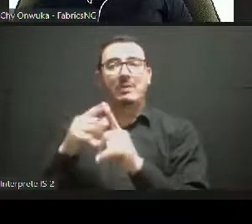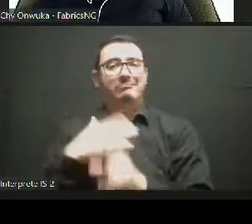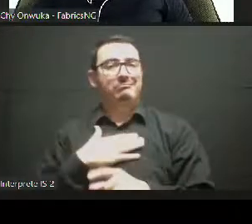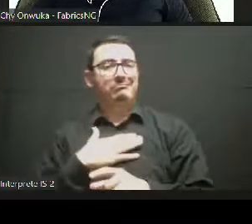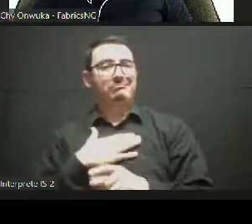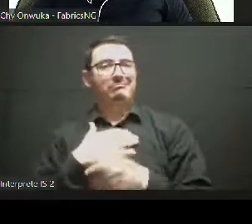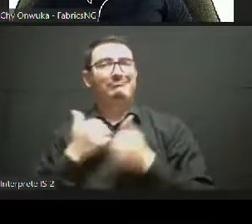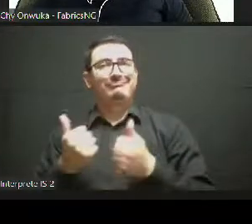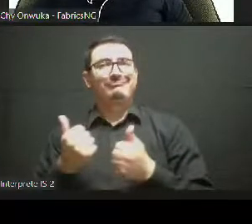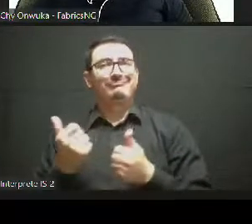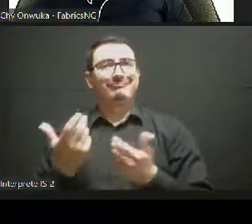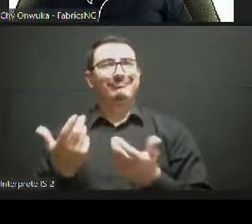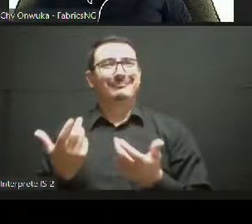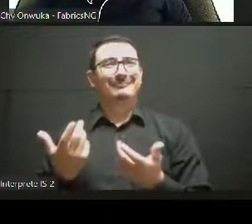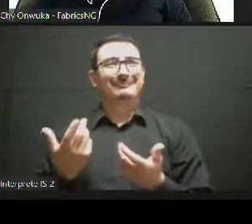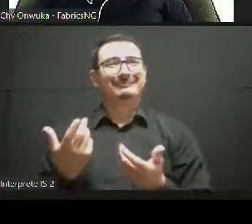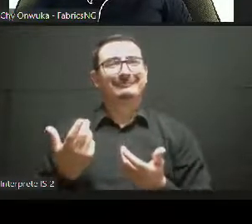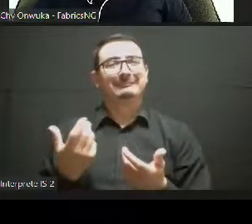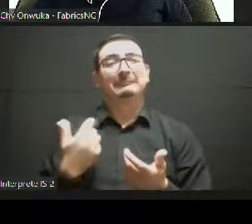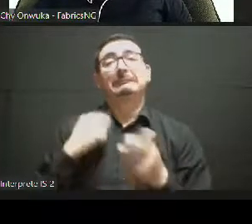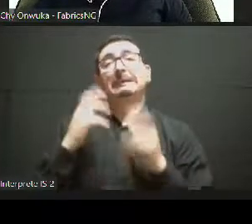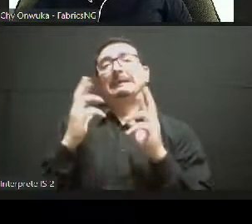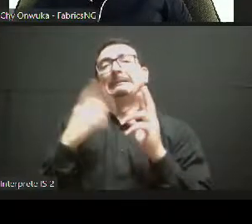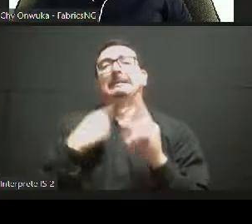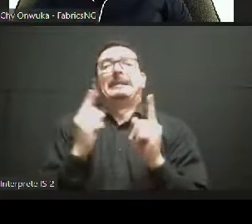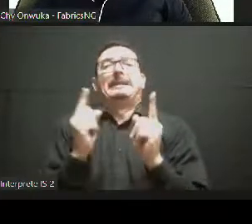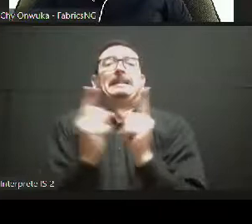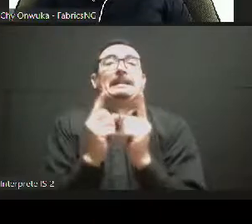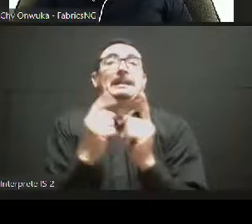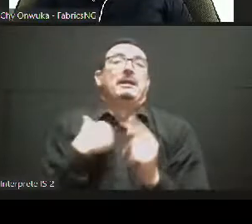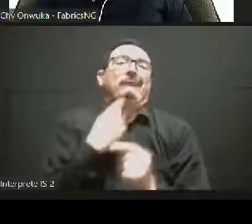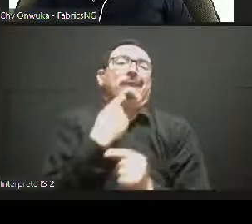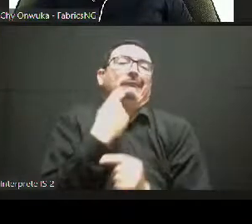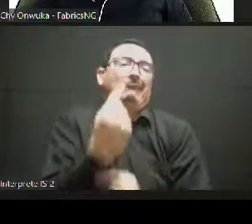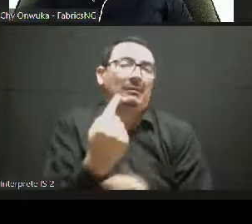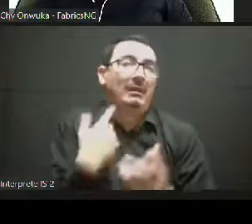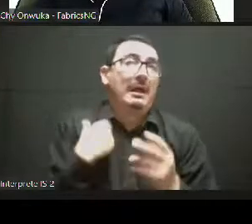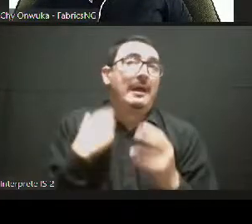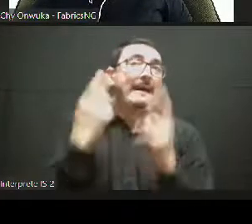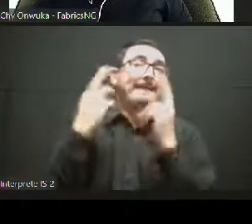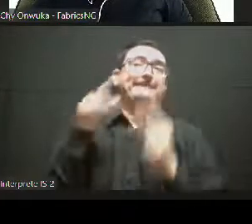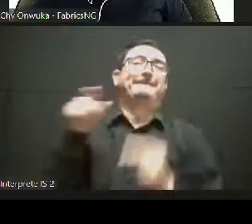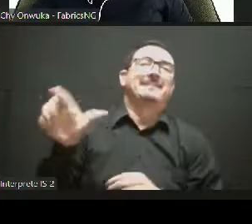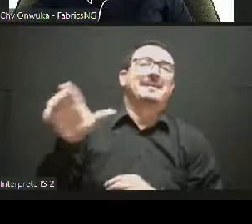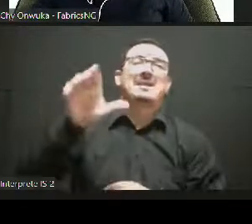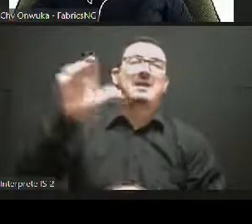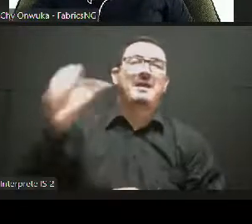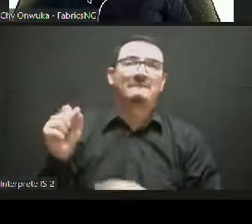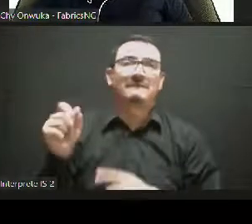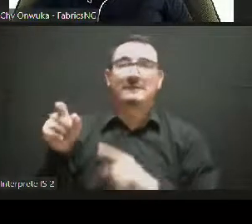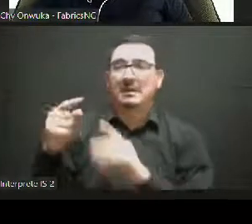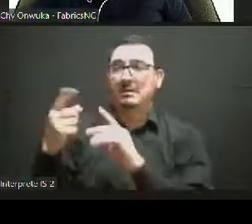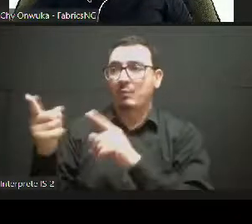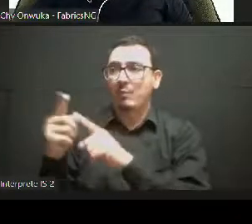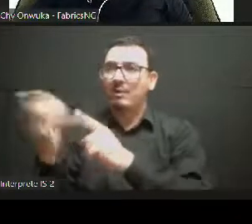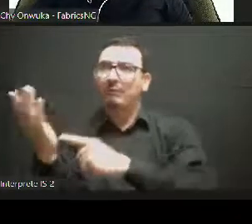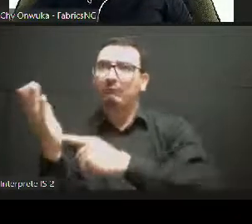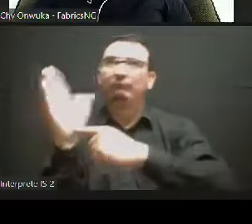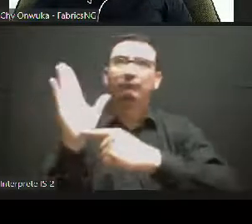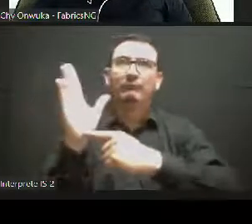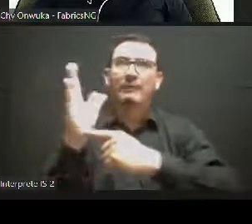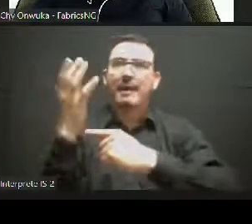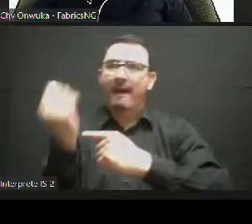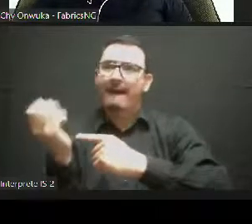as many examples as possible of financing mechanisms that respond to local needs.